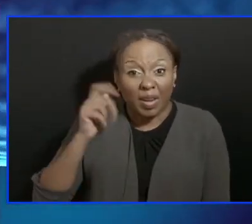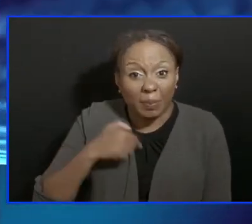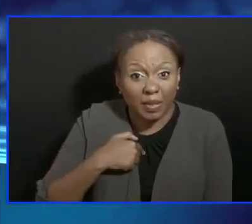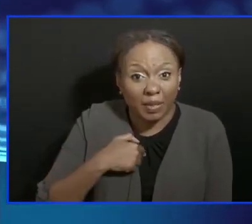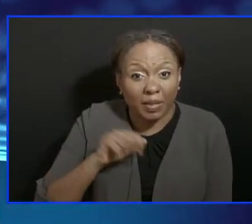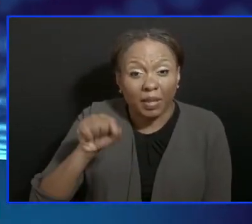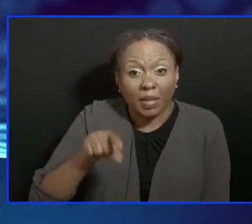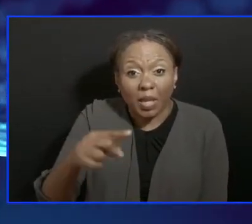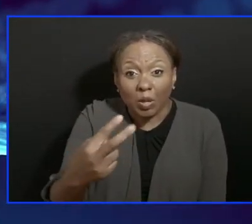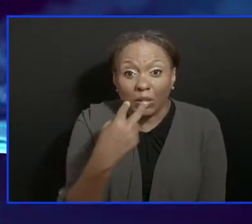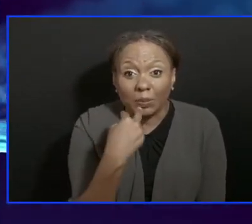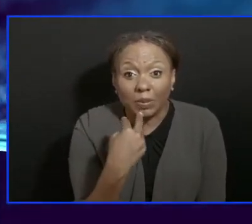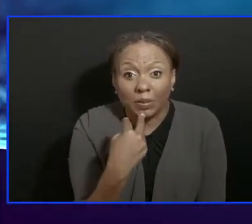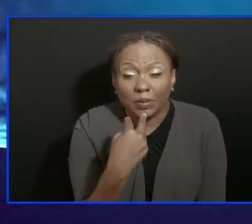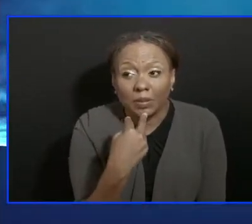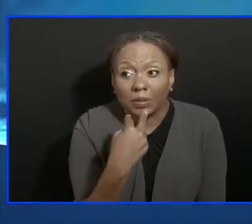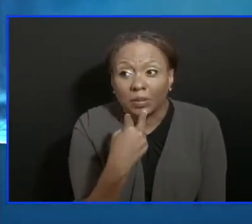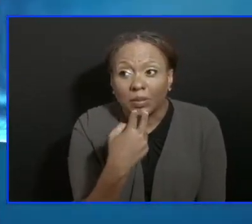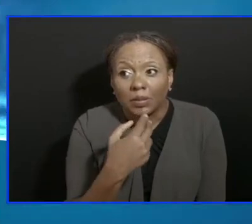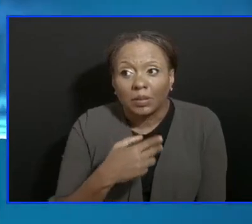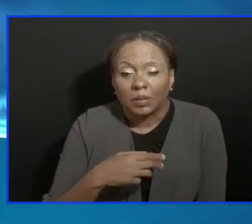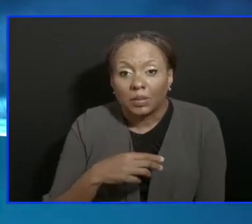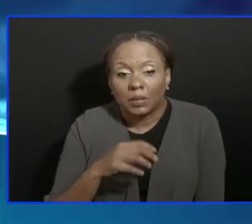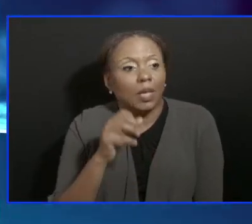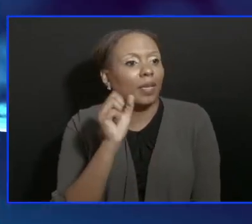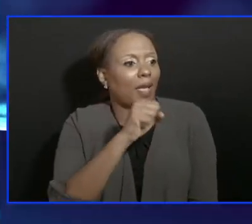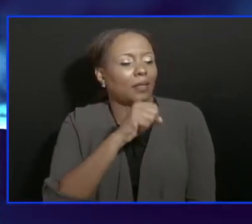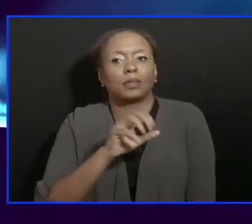We can call Bill. OK, great.